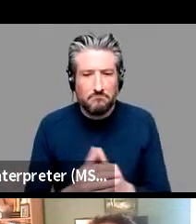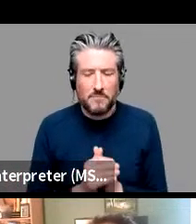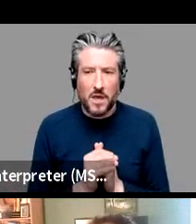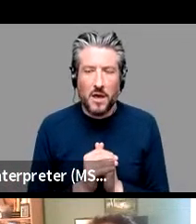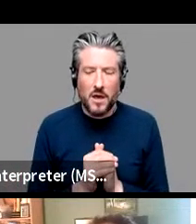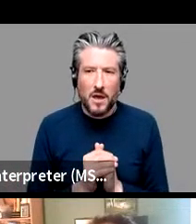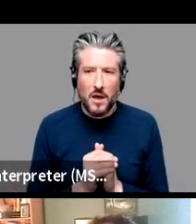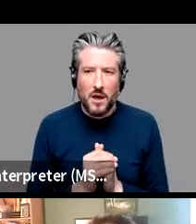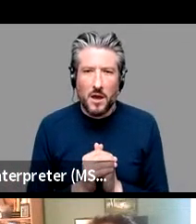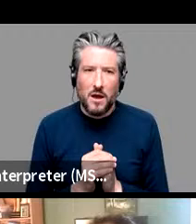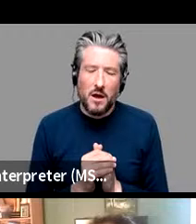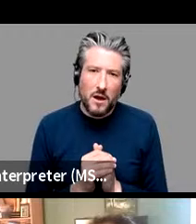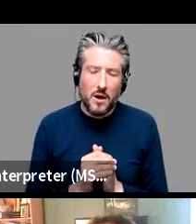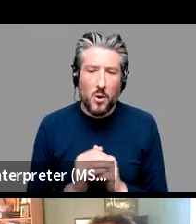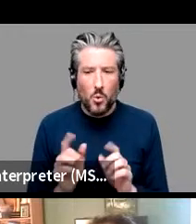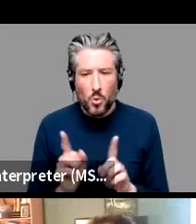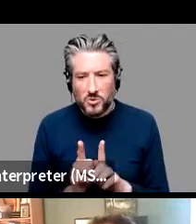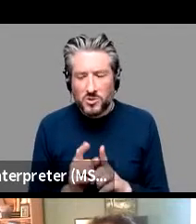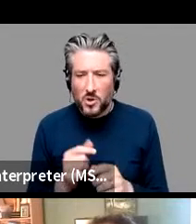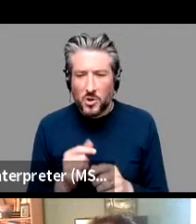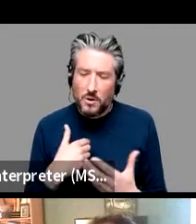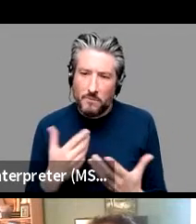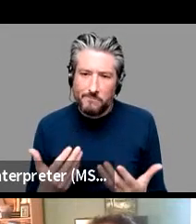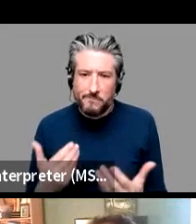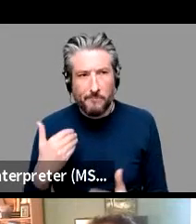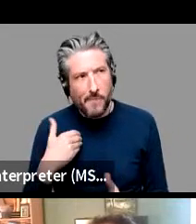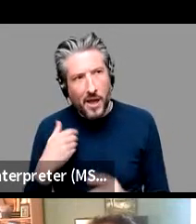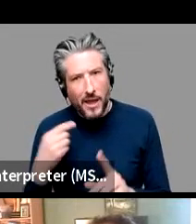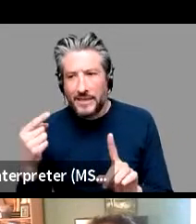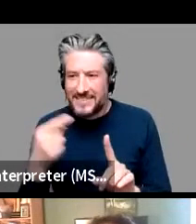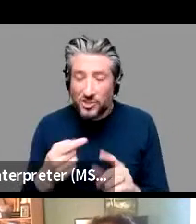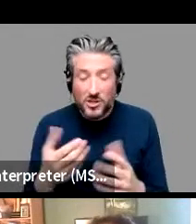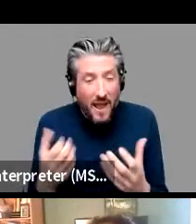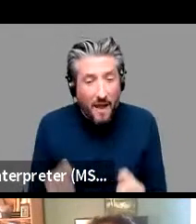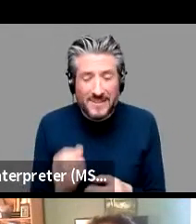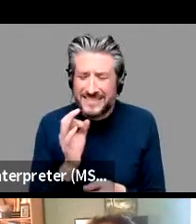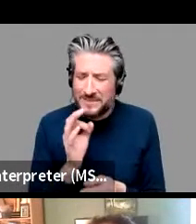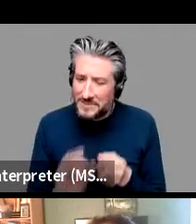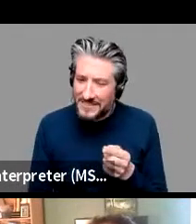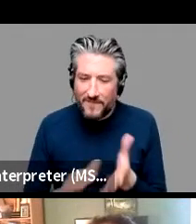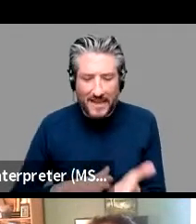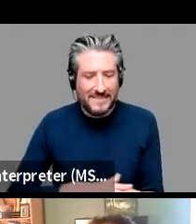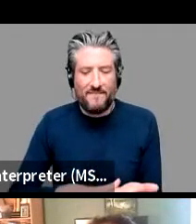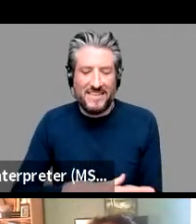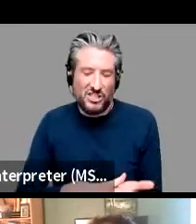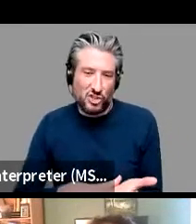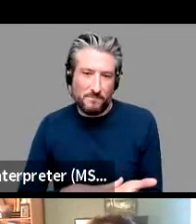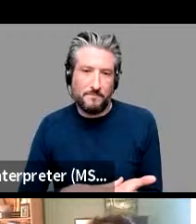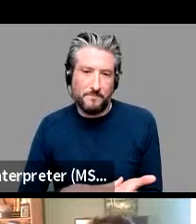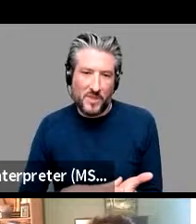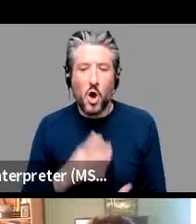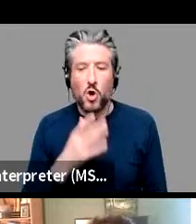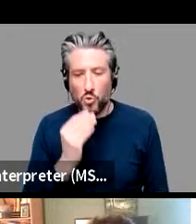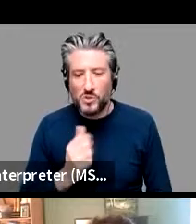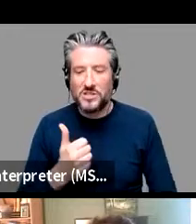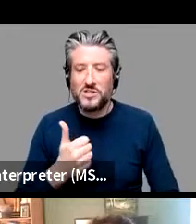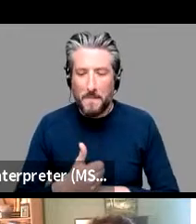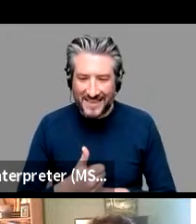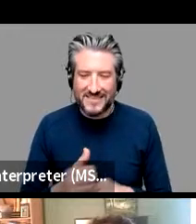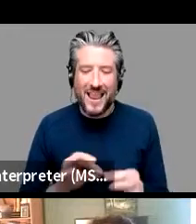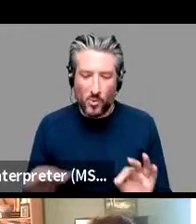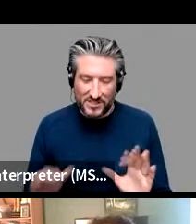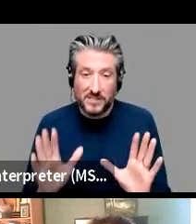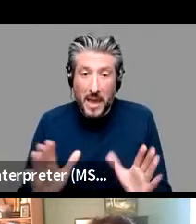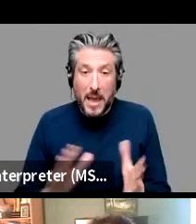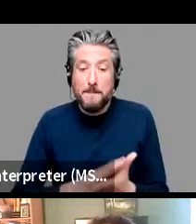that's um how it's intended i mean there is a very specific definition of usage-based linguistics as acknowledging that the system the language